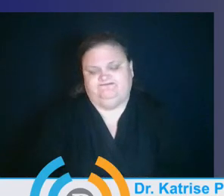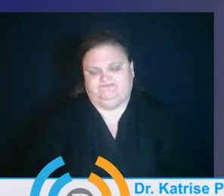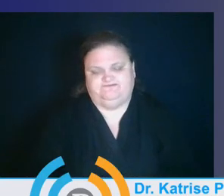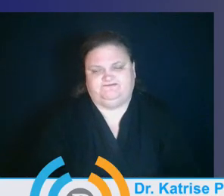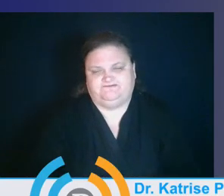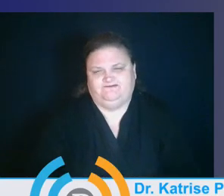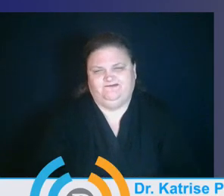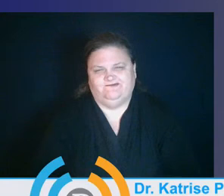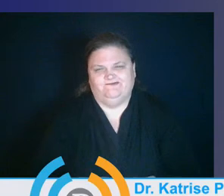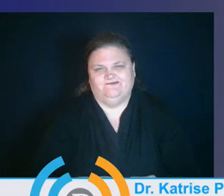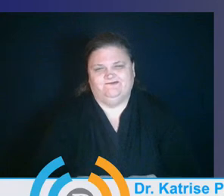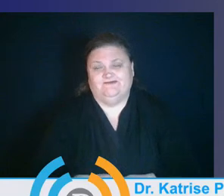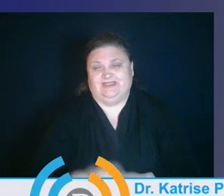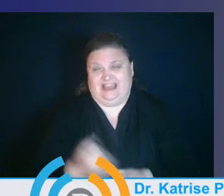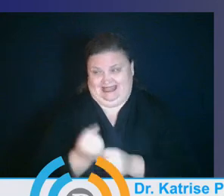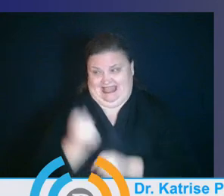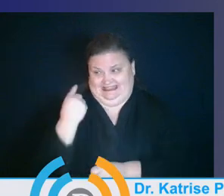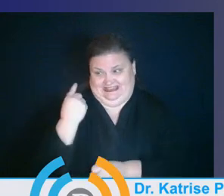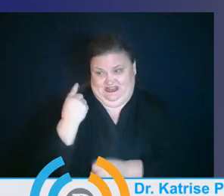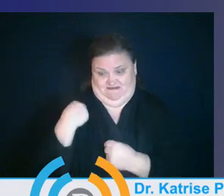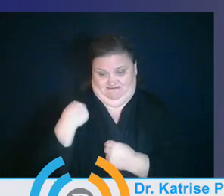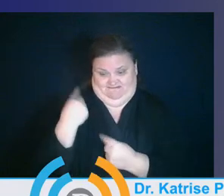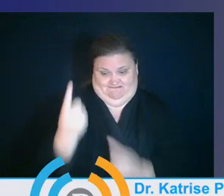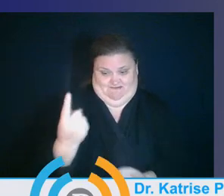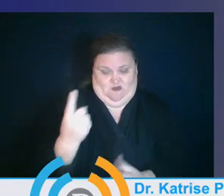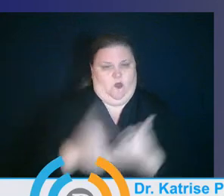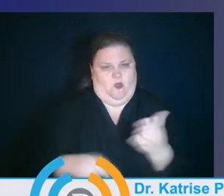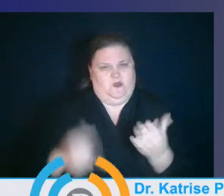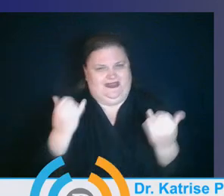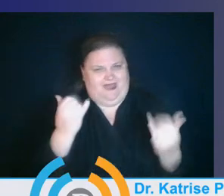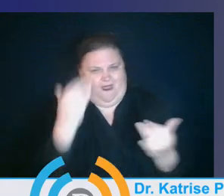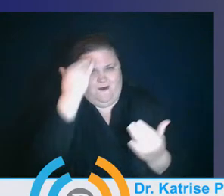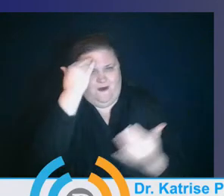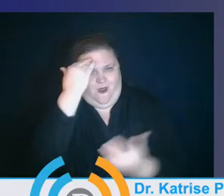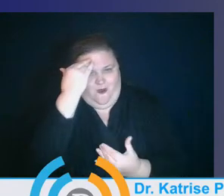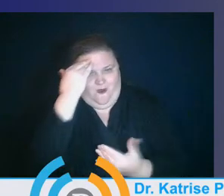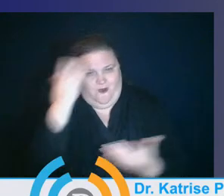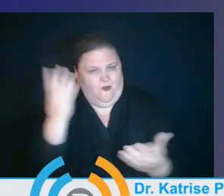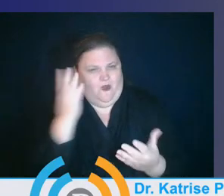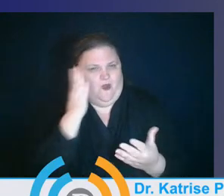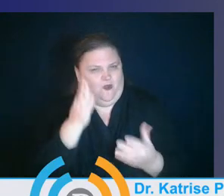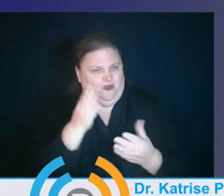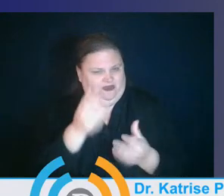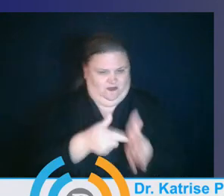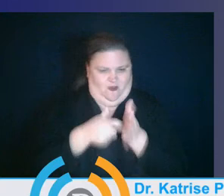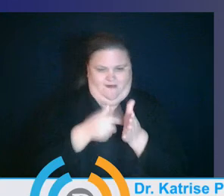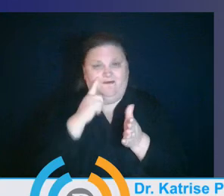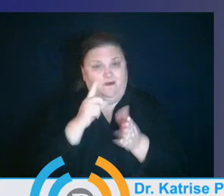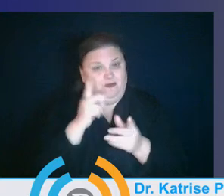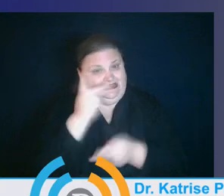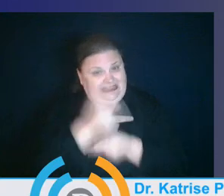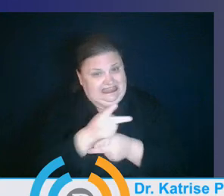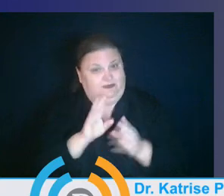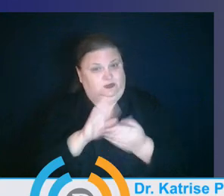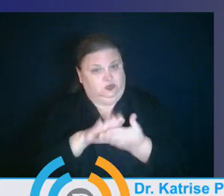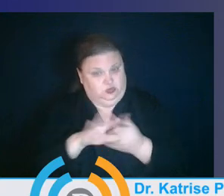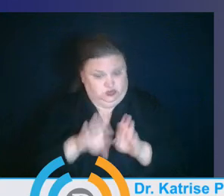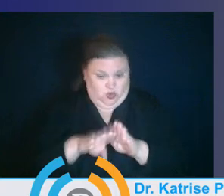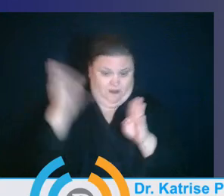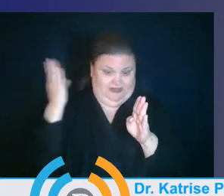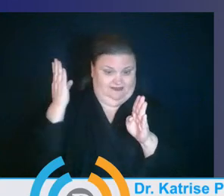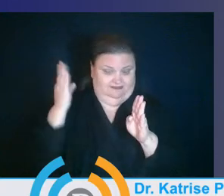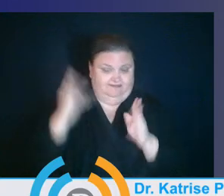what happened with us last year, knowing now and helping you understand what would it have taken to keep our schools closed. But here's what I can tell you.